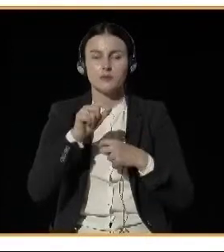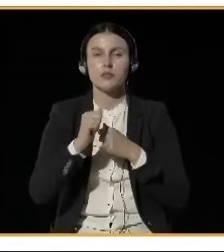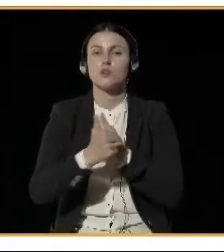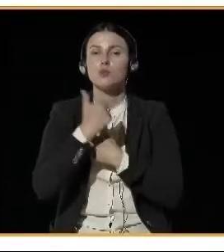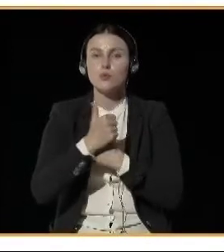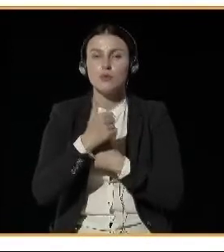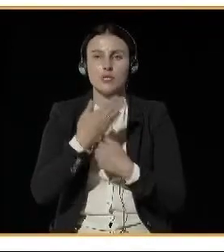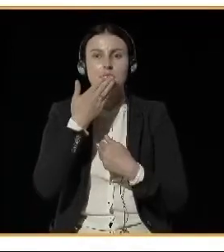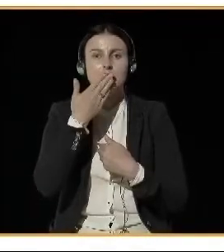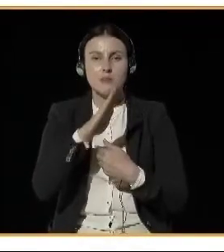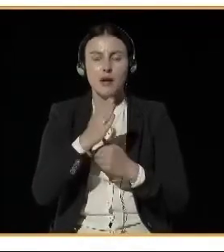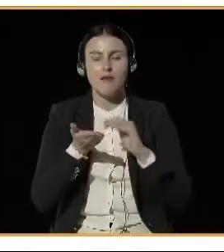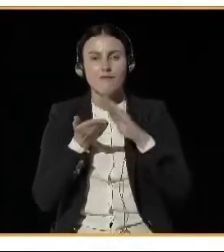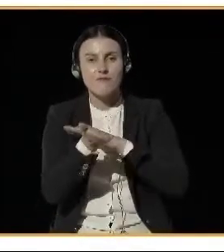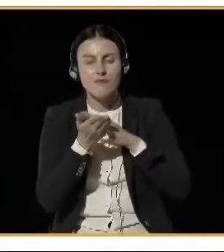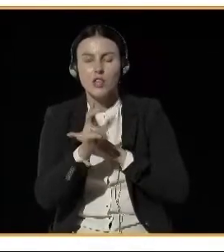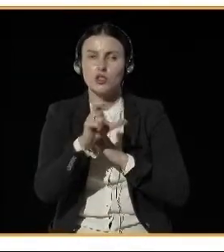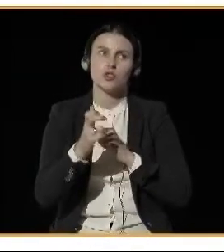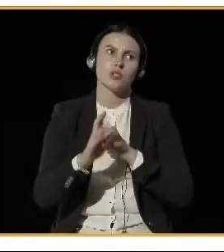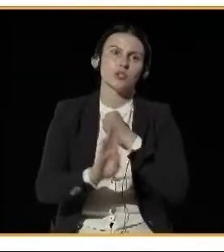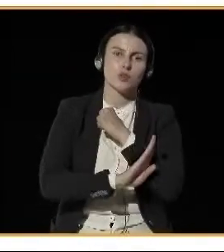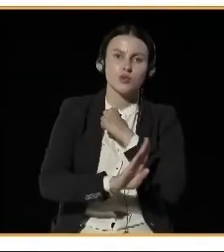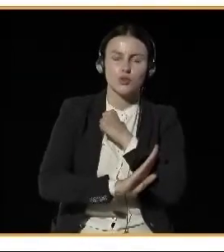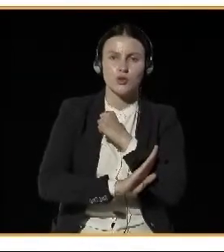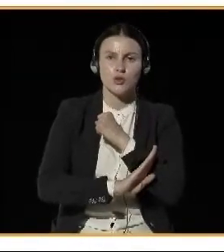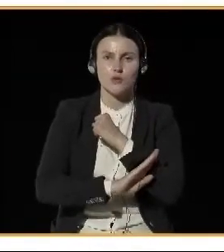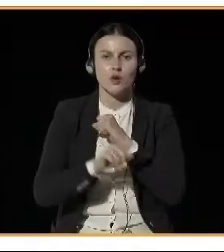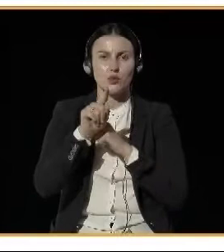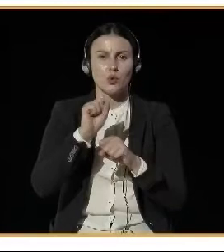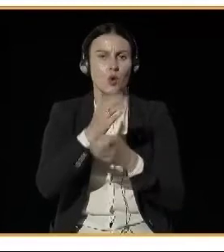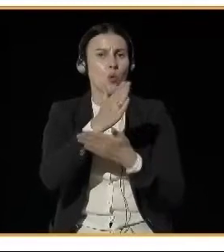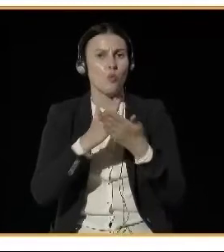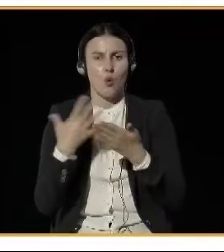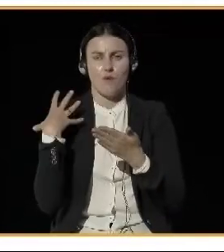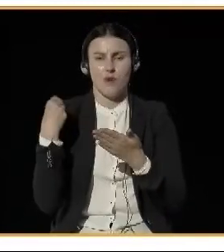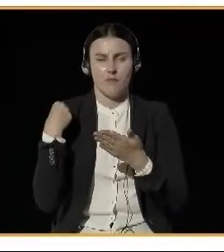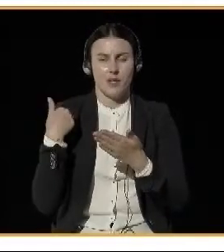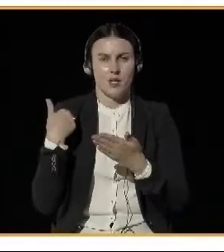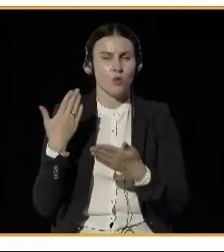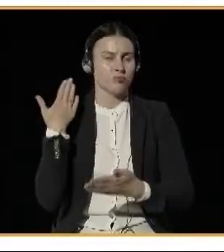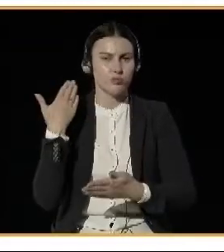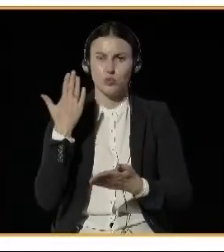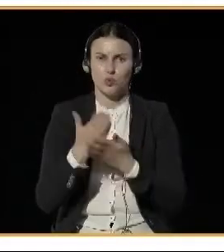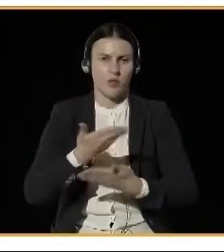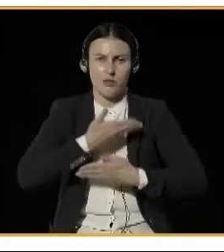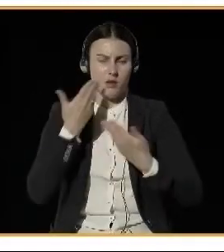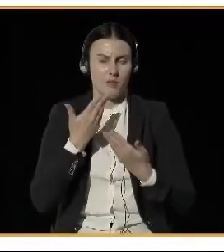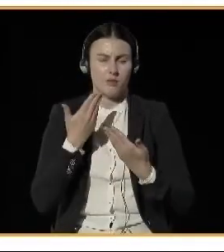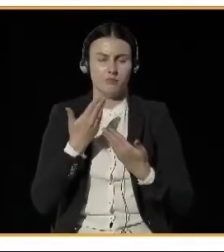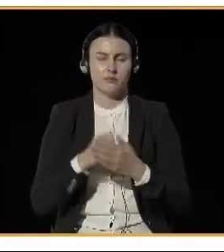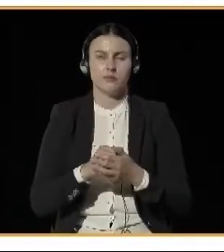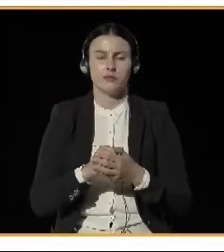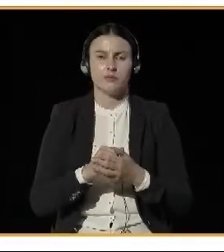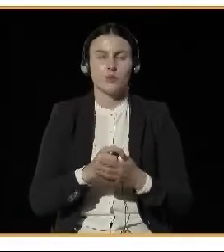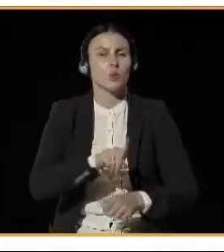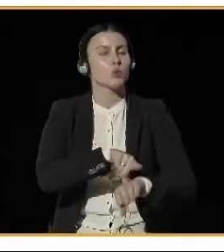not existent since the middle of the last century. The long term policy on air quality in